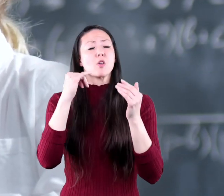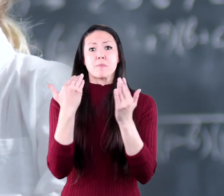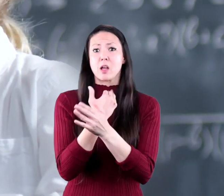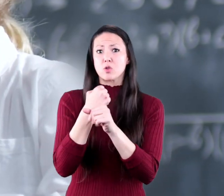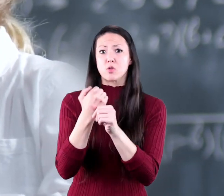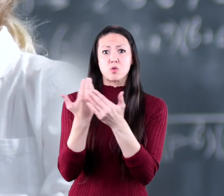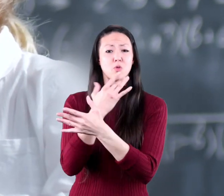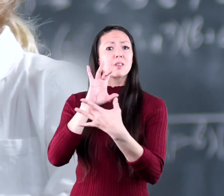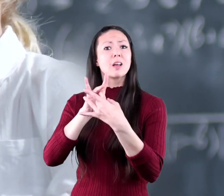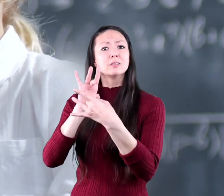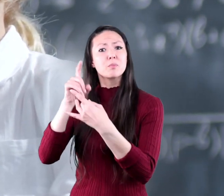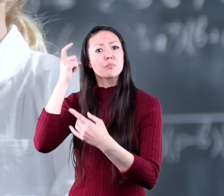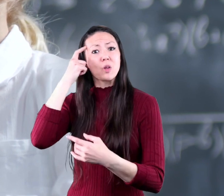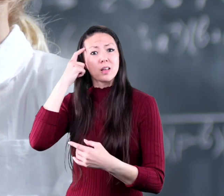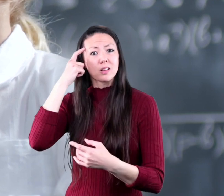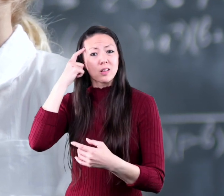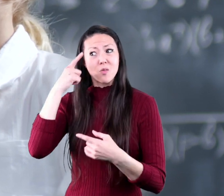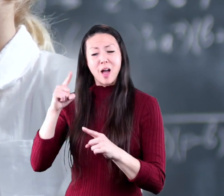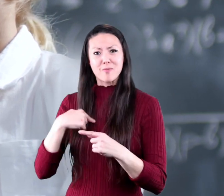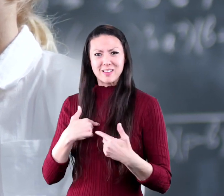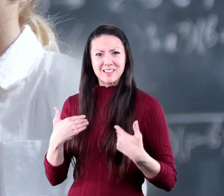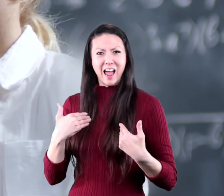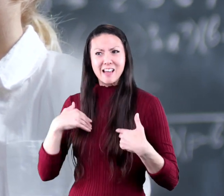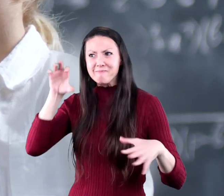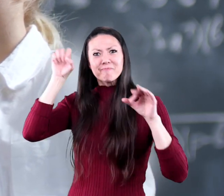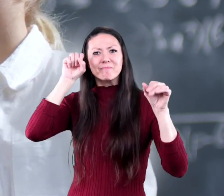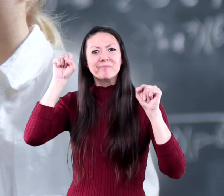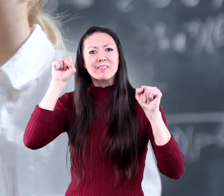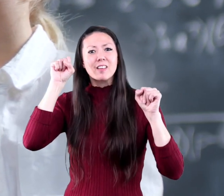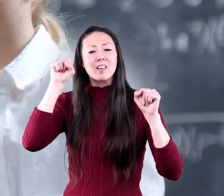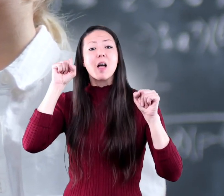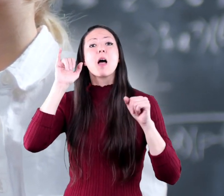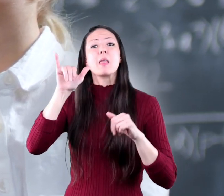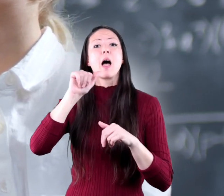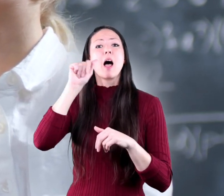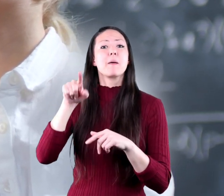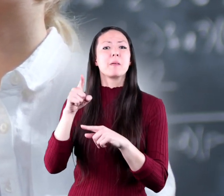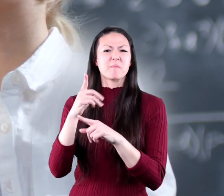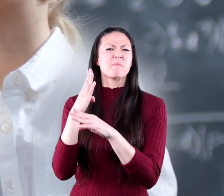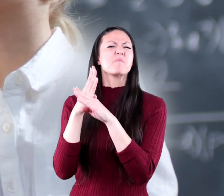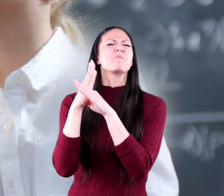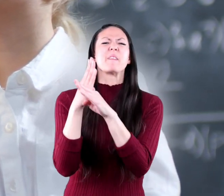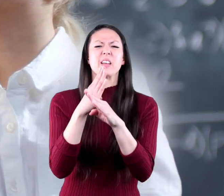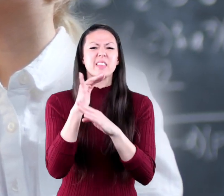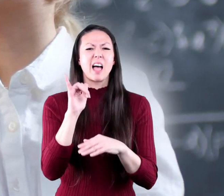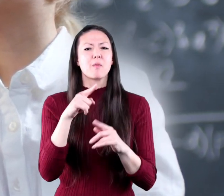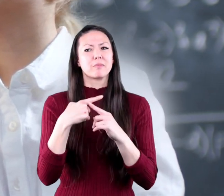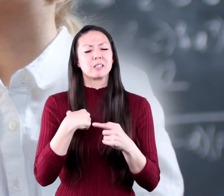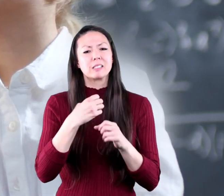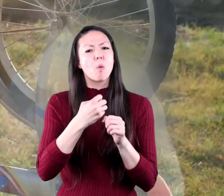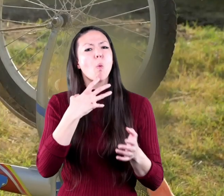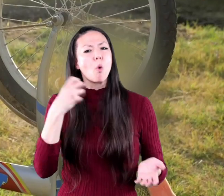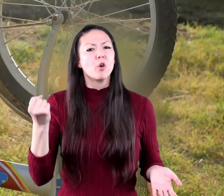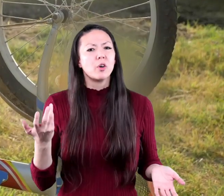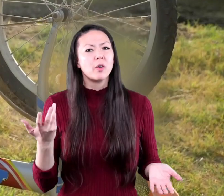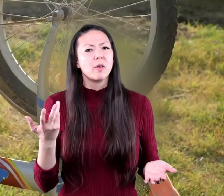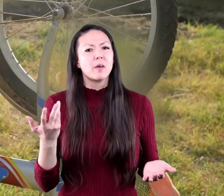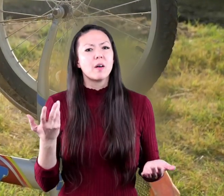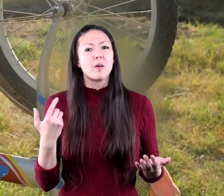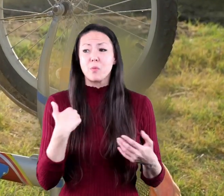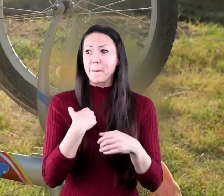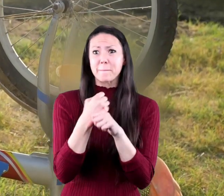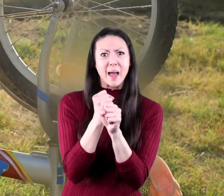connections in our brain when we are young might help prevent Alzheimer's when we get older we make